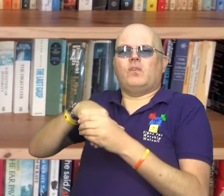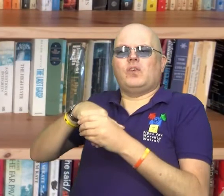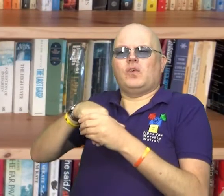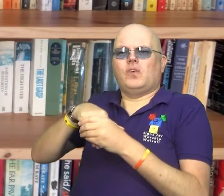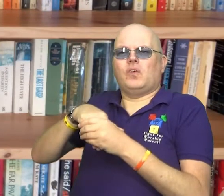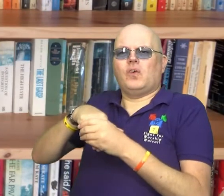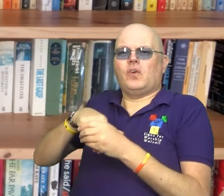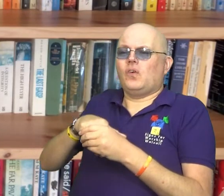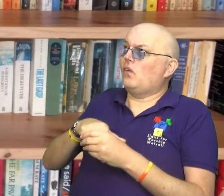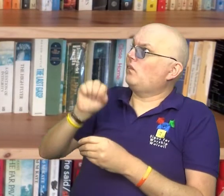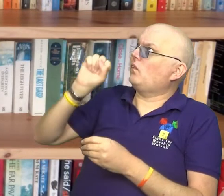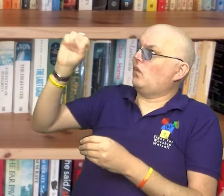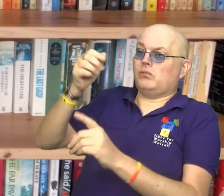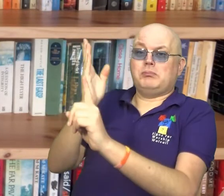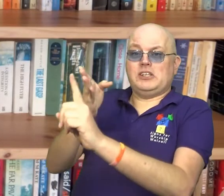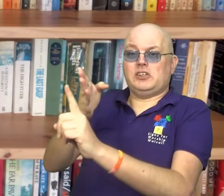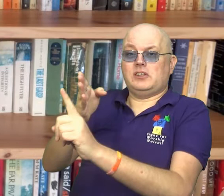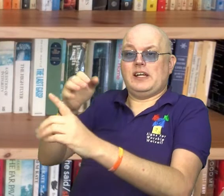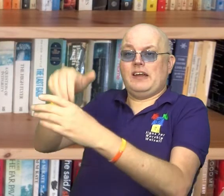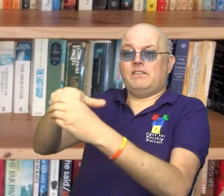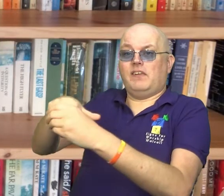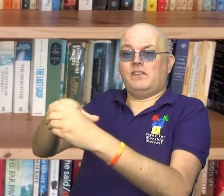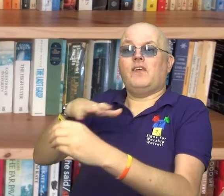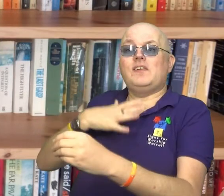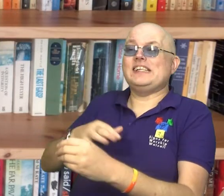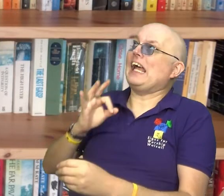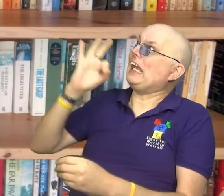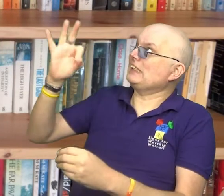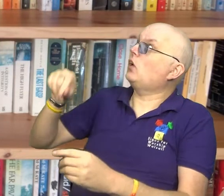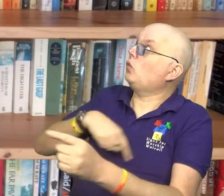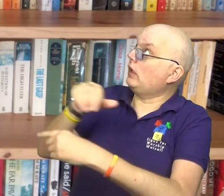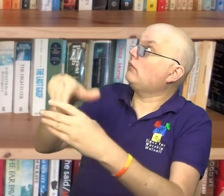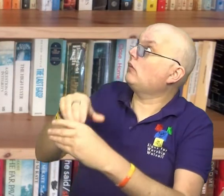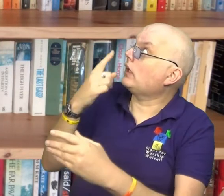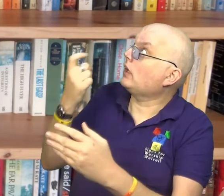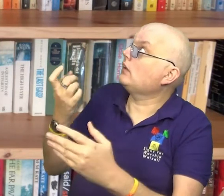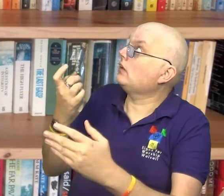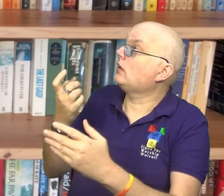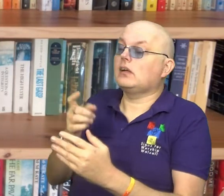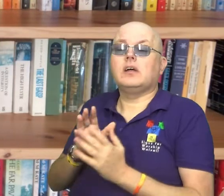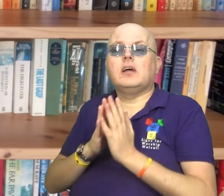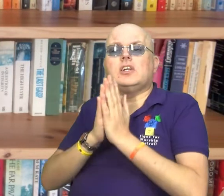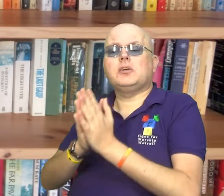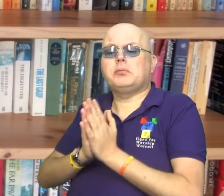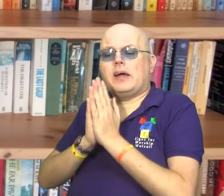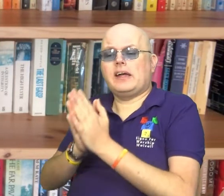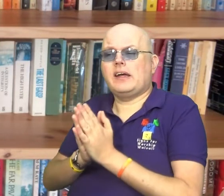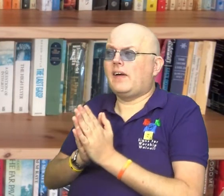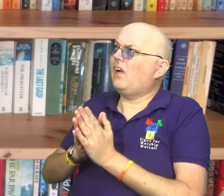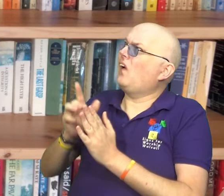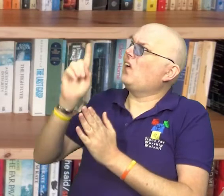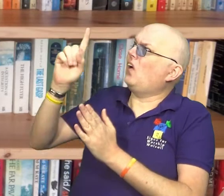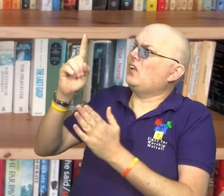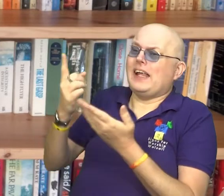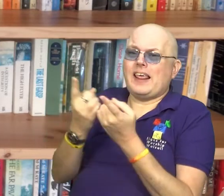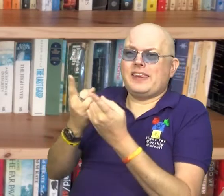If we want to be involved in God's mission, we need to ask. As you pray, God might reveal